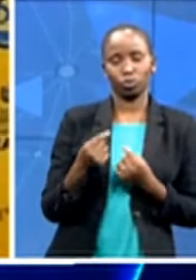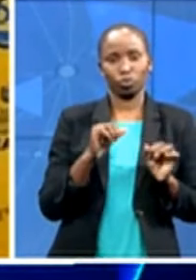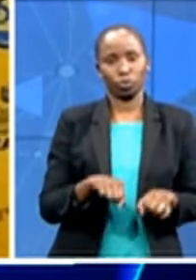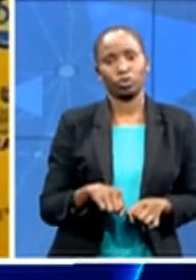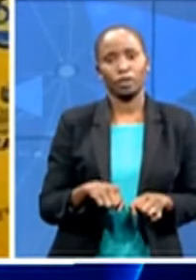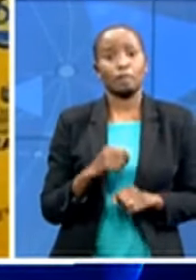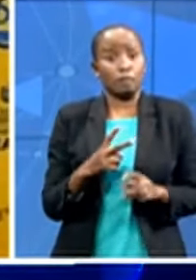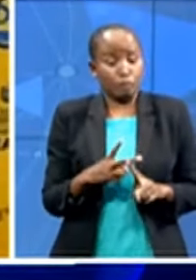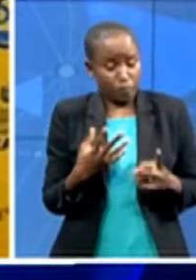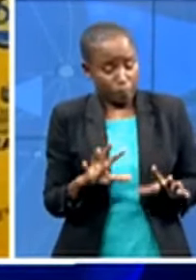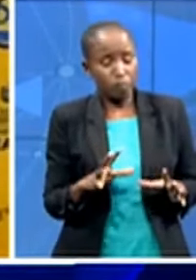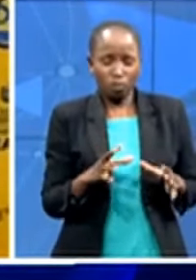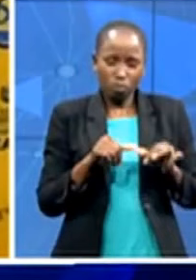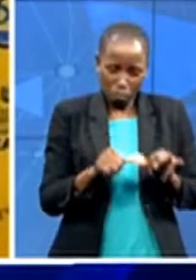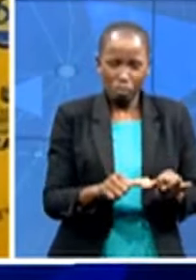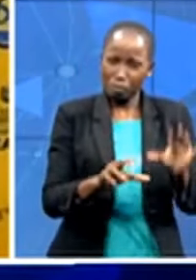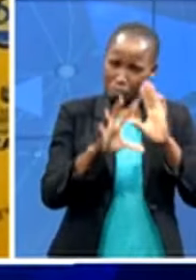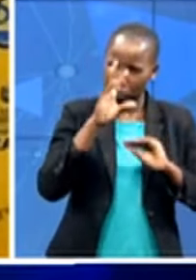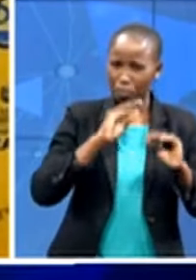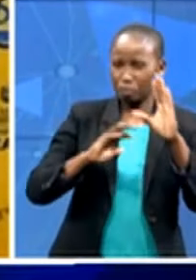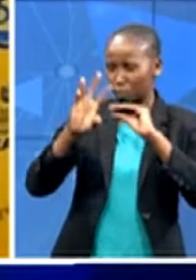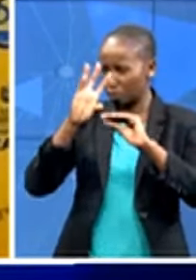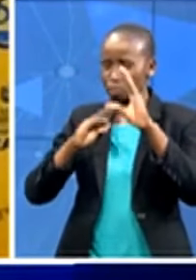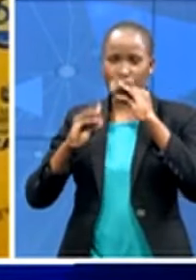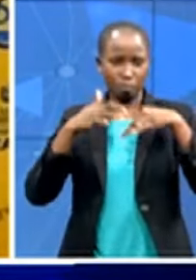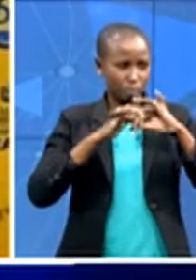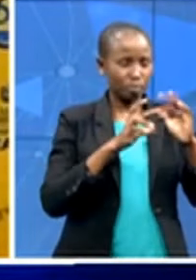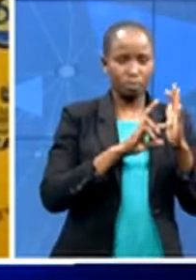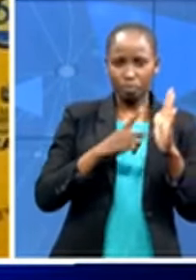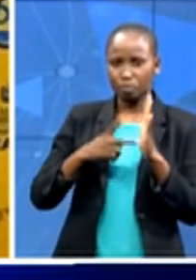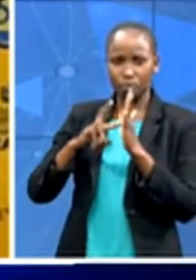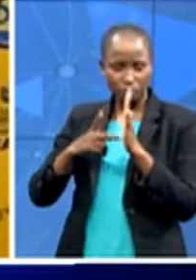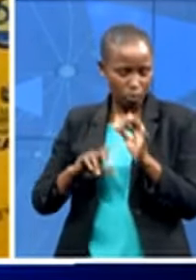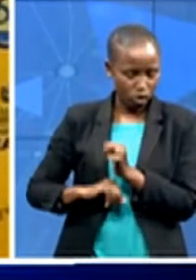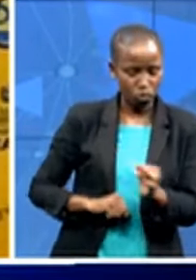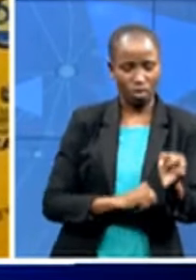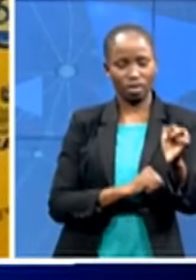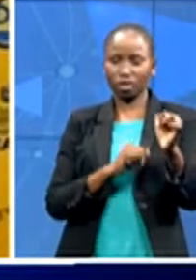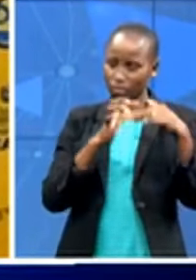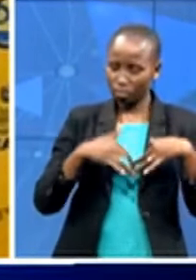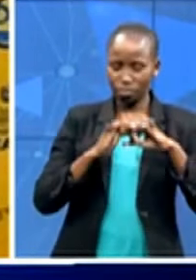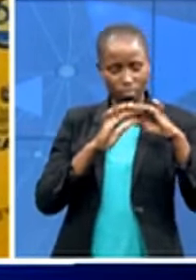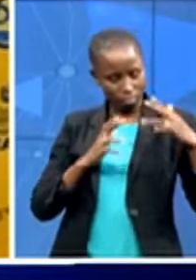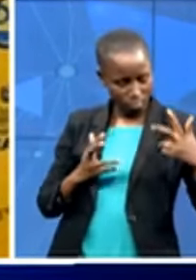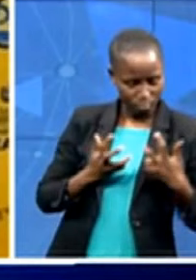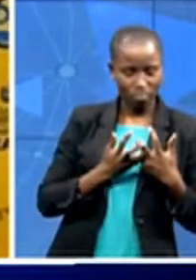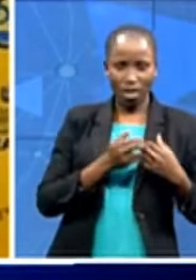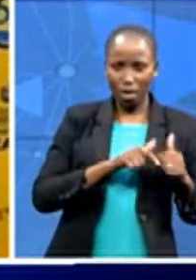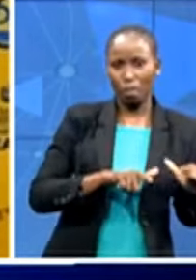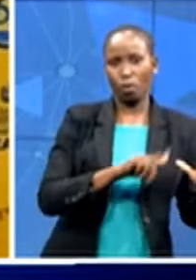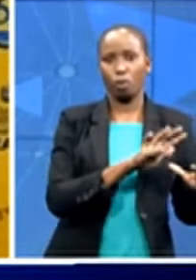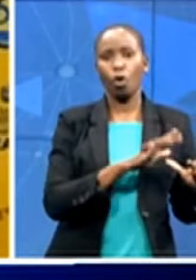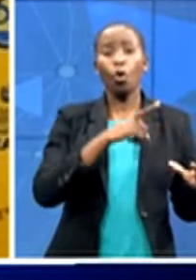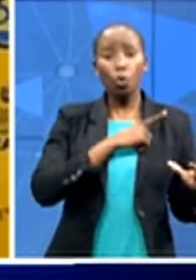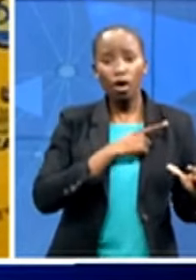put up strategies that are very designed for import because we believe that national government put